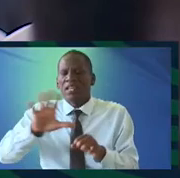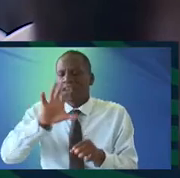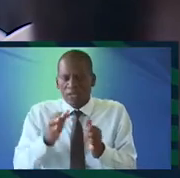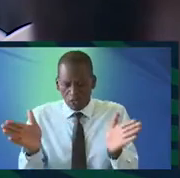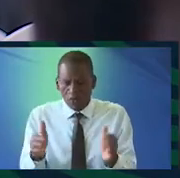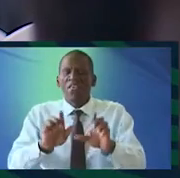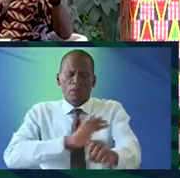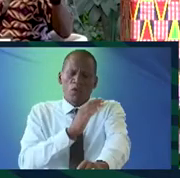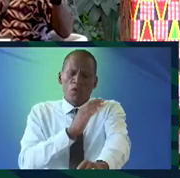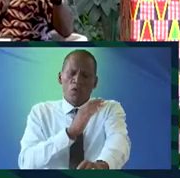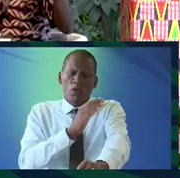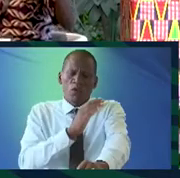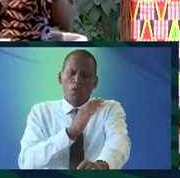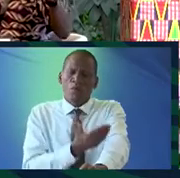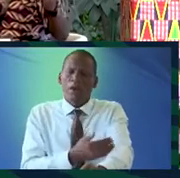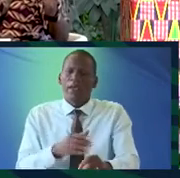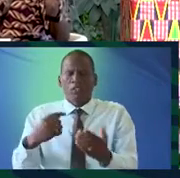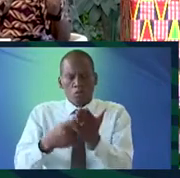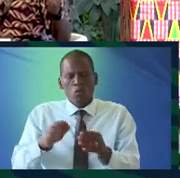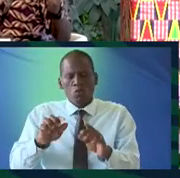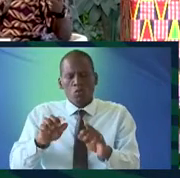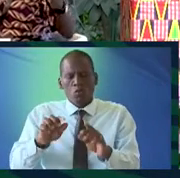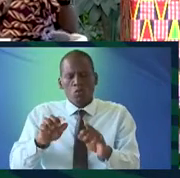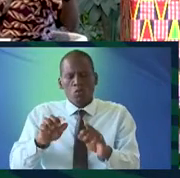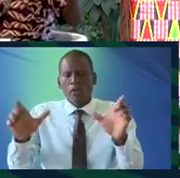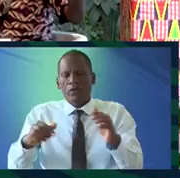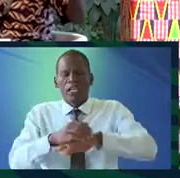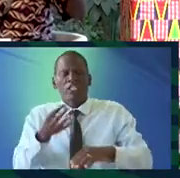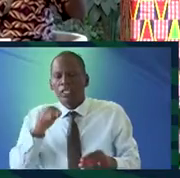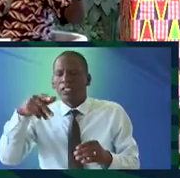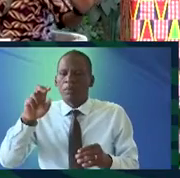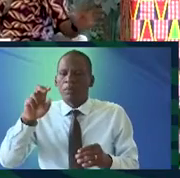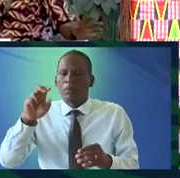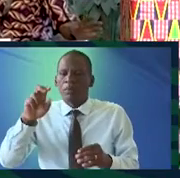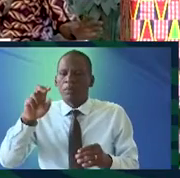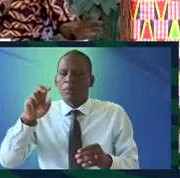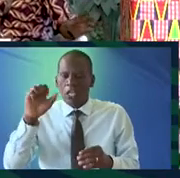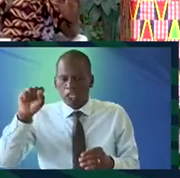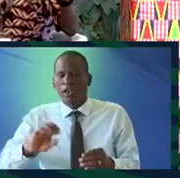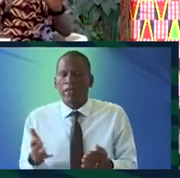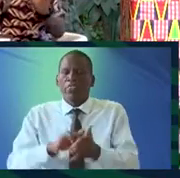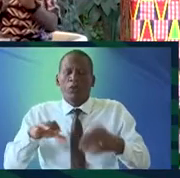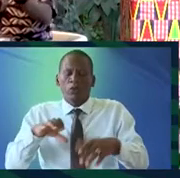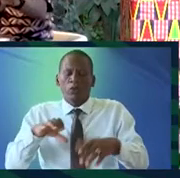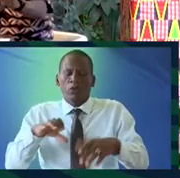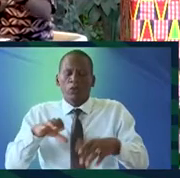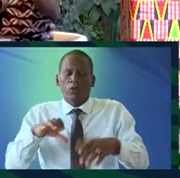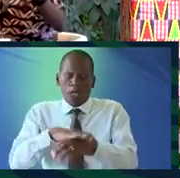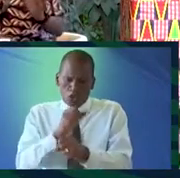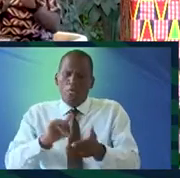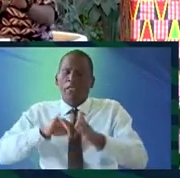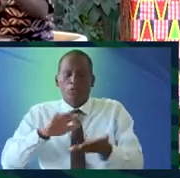generally the language of power is the ex-colonial language English French Portuguese Spanish whatever you want okay that's how you get